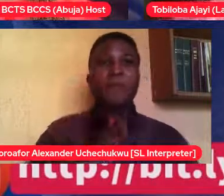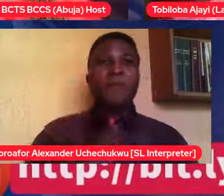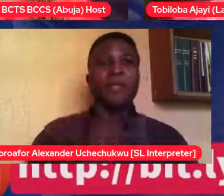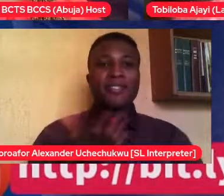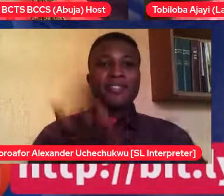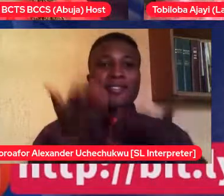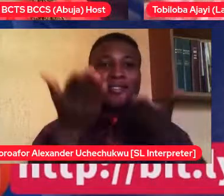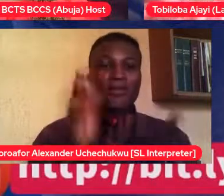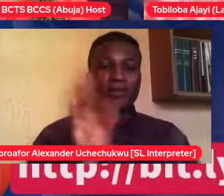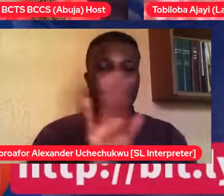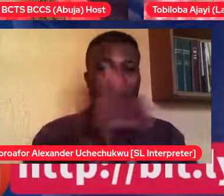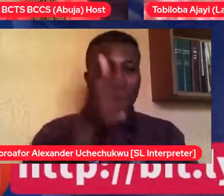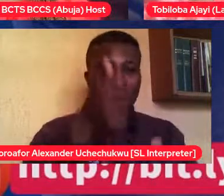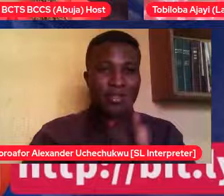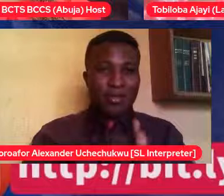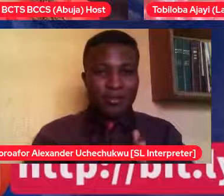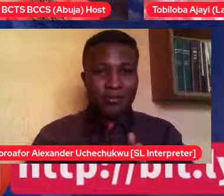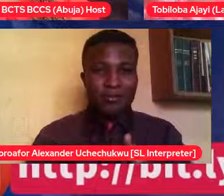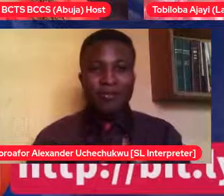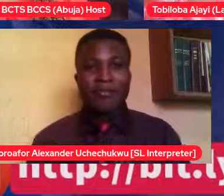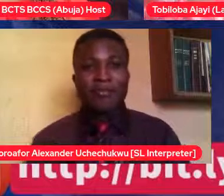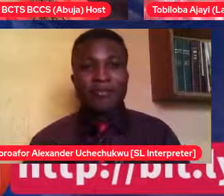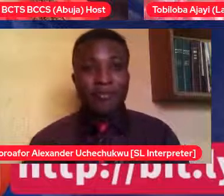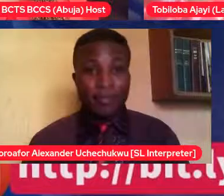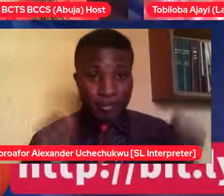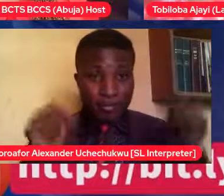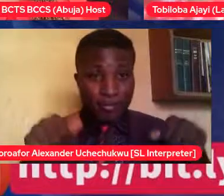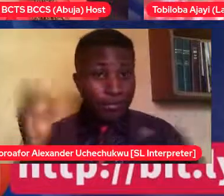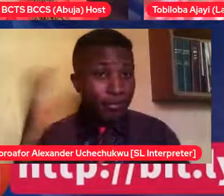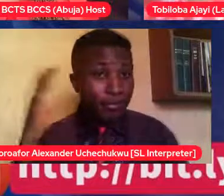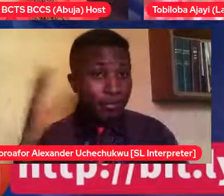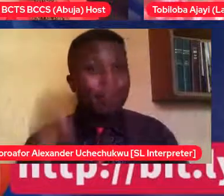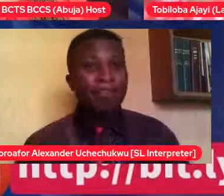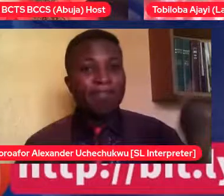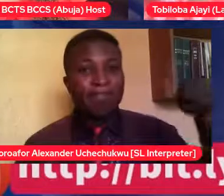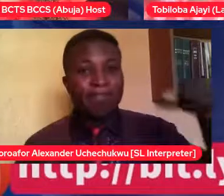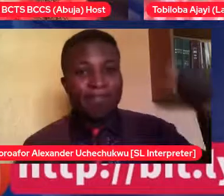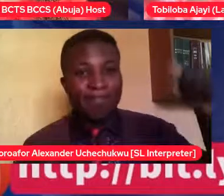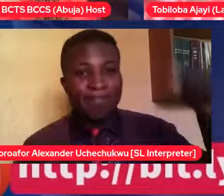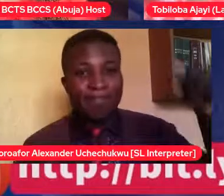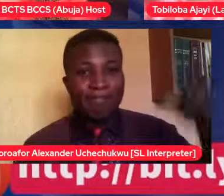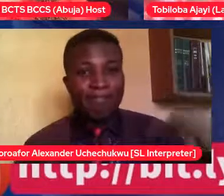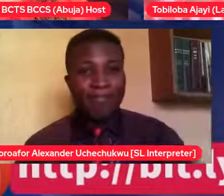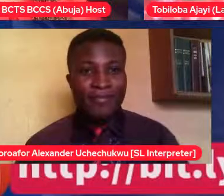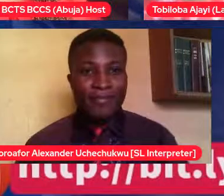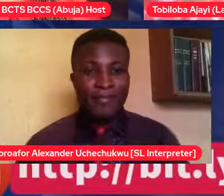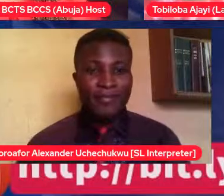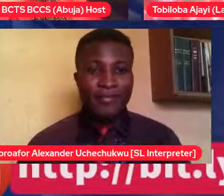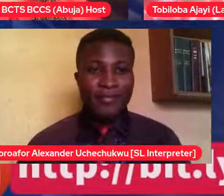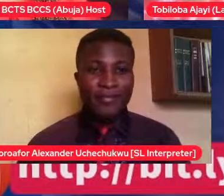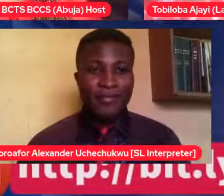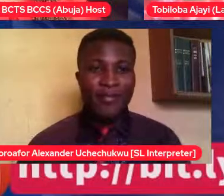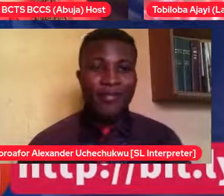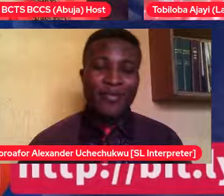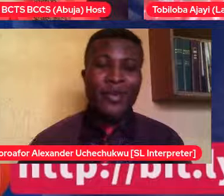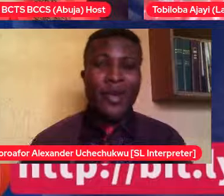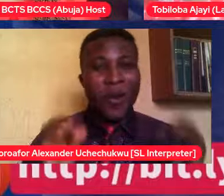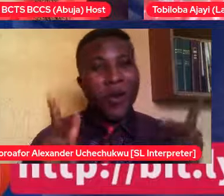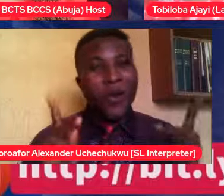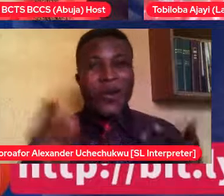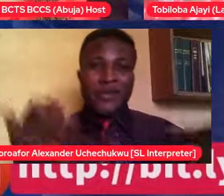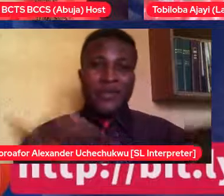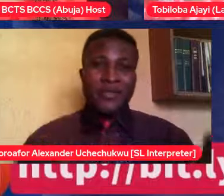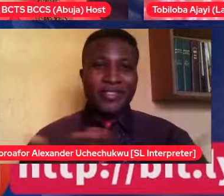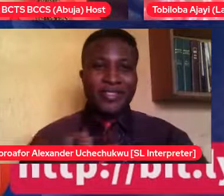Can you hear me? Yes, we can. Yes. Thank you for bringing me back. Oh, you're welcome. It's Valentine's after